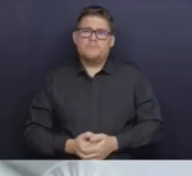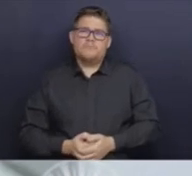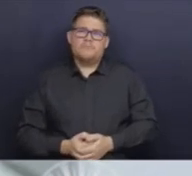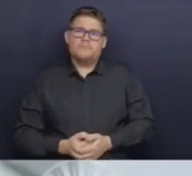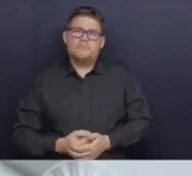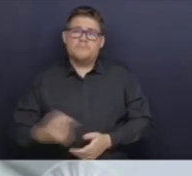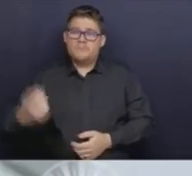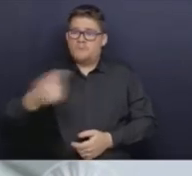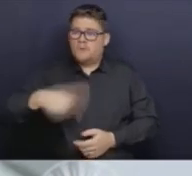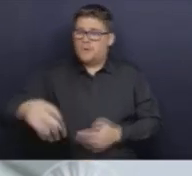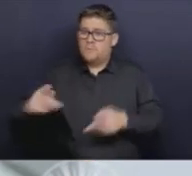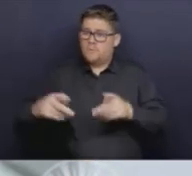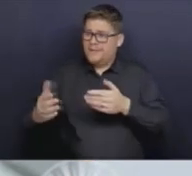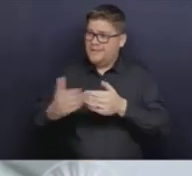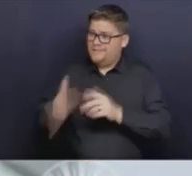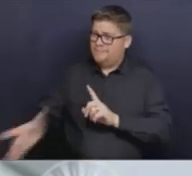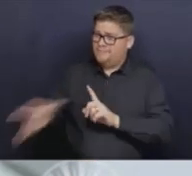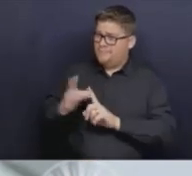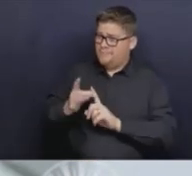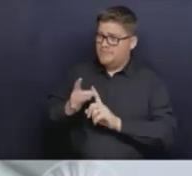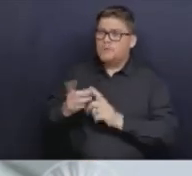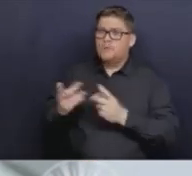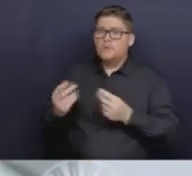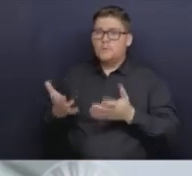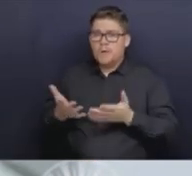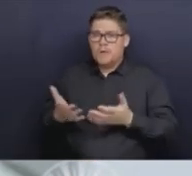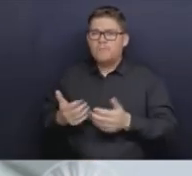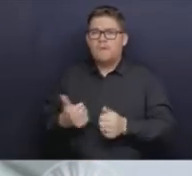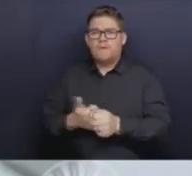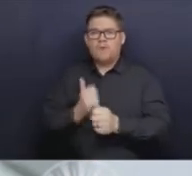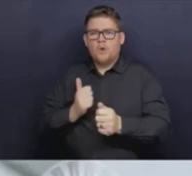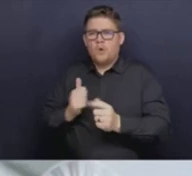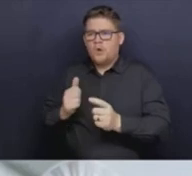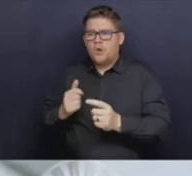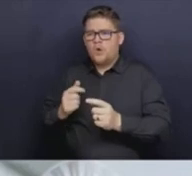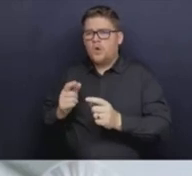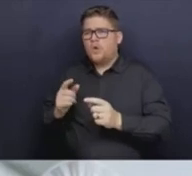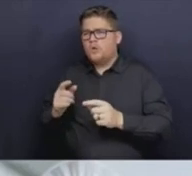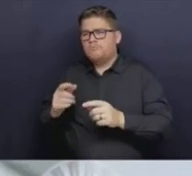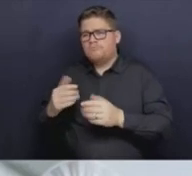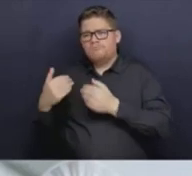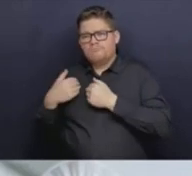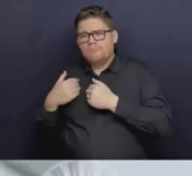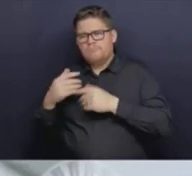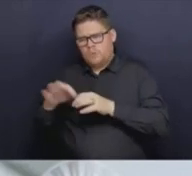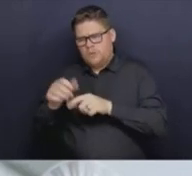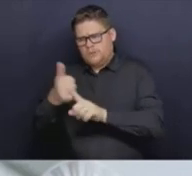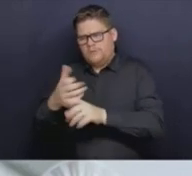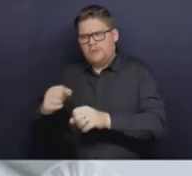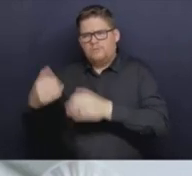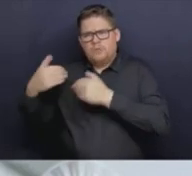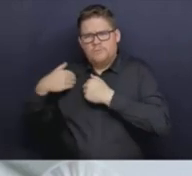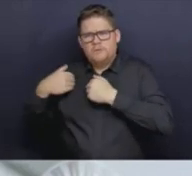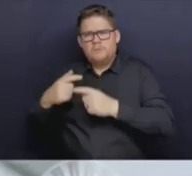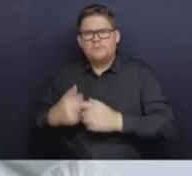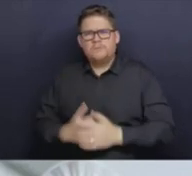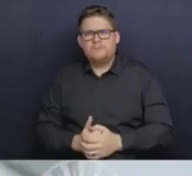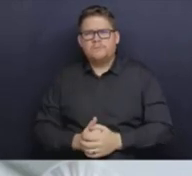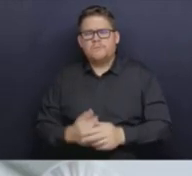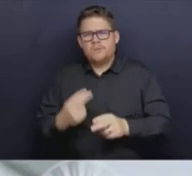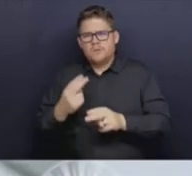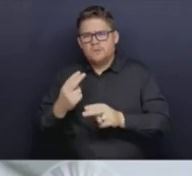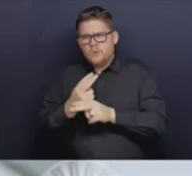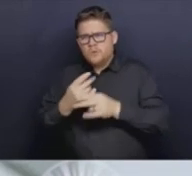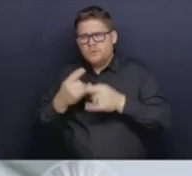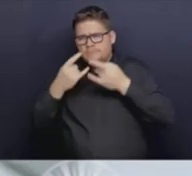protections ourselves by avoiding going to certain situations if we can, by wearing a well-fitting mask or respirator if we have to